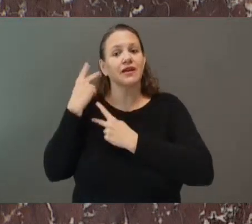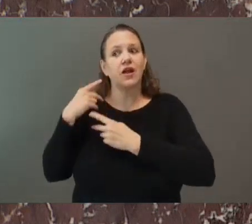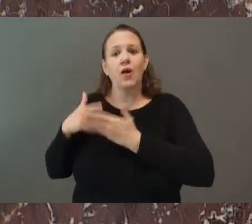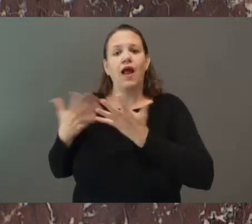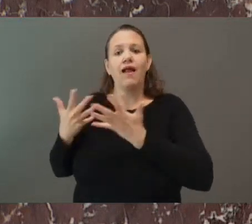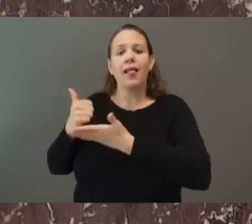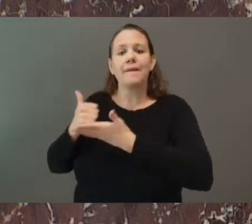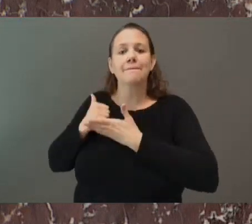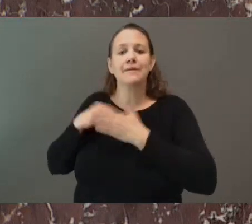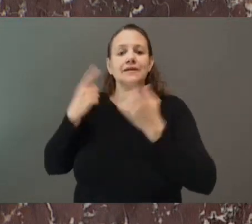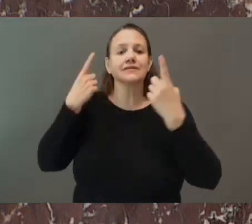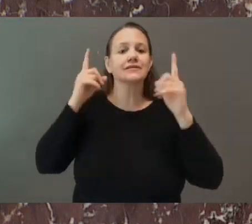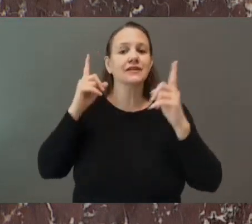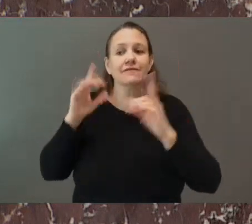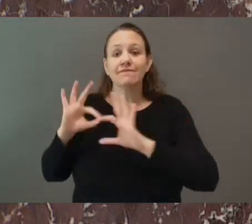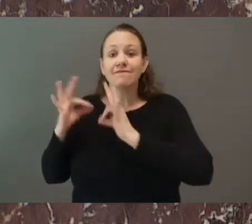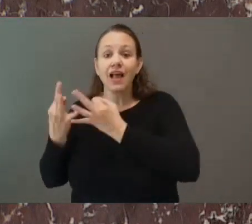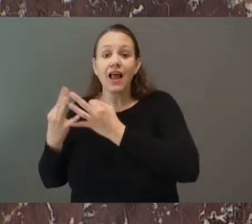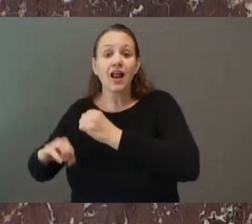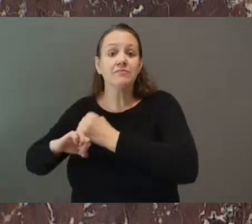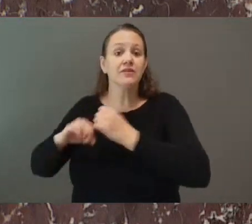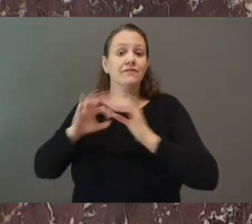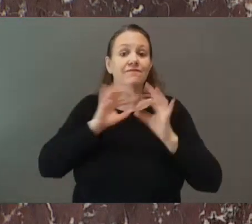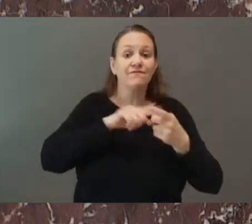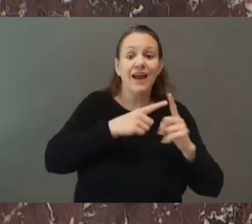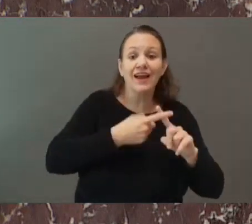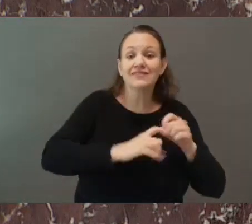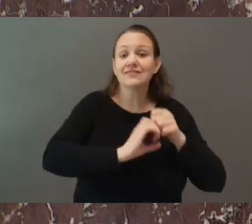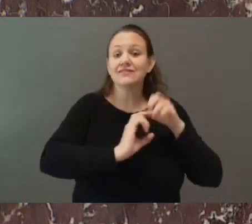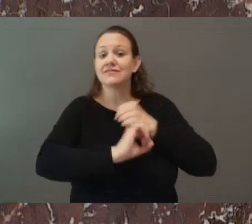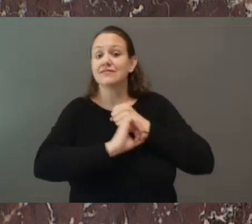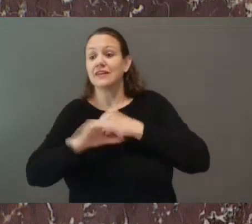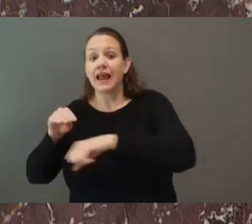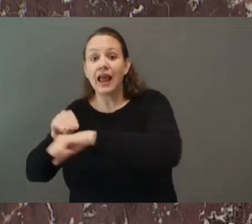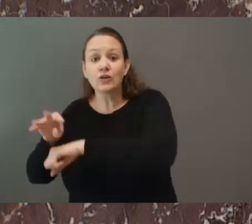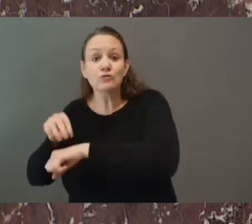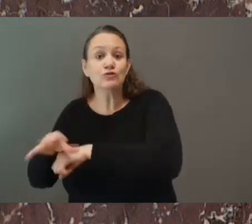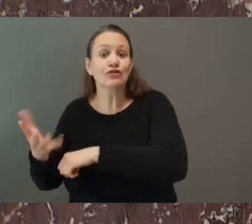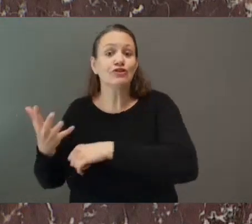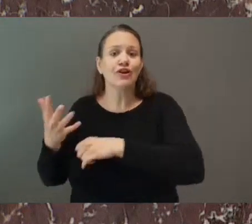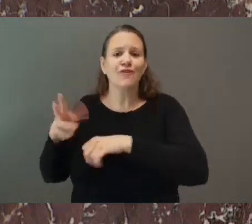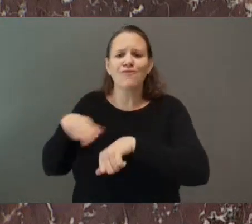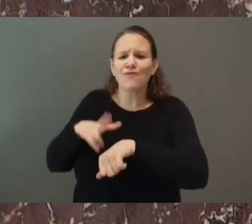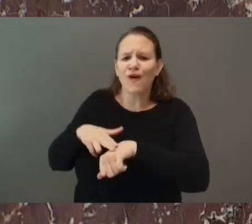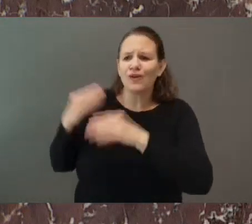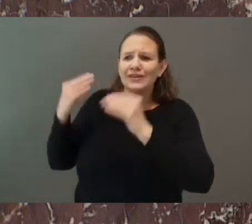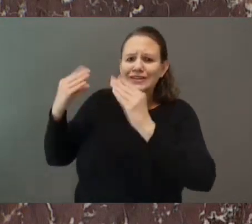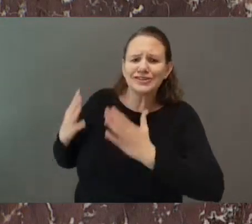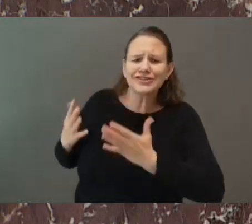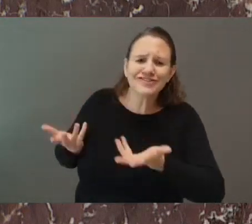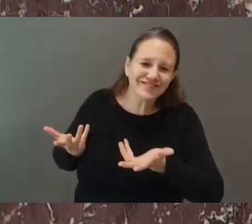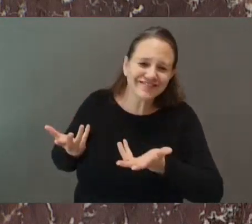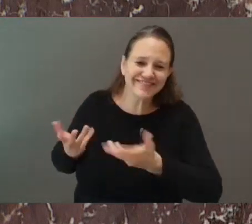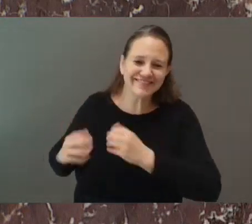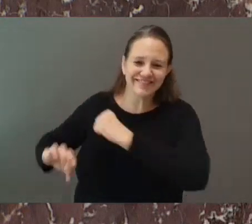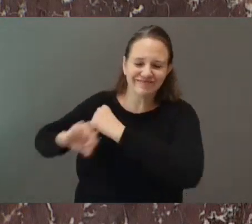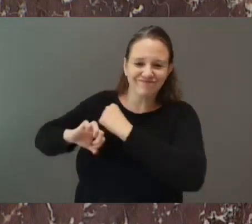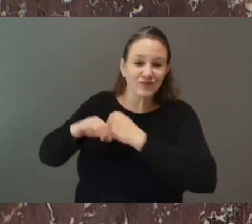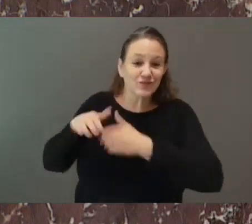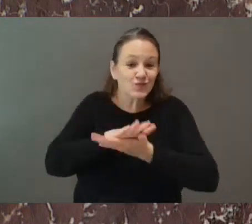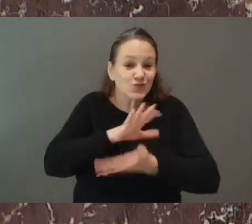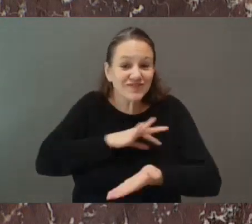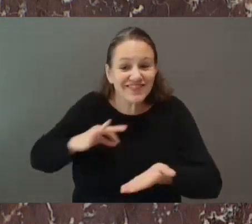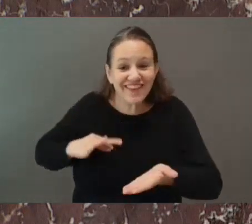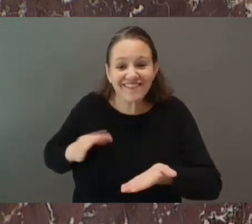counsellors, coaches, and of course, your teachers. The teachers, support staff, and faculties in this province are a strong symbol of strength.